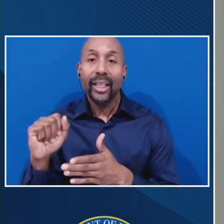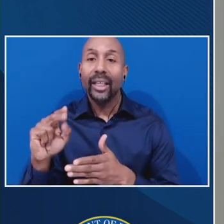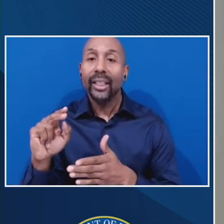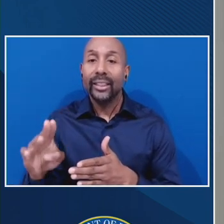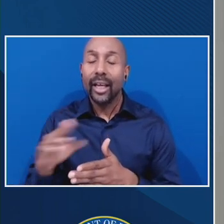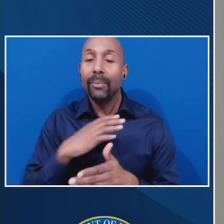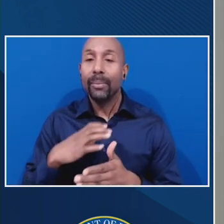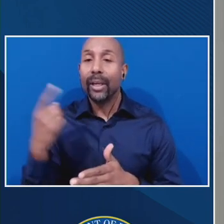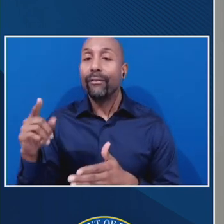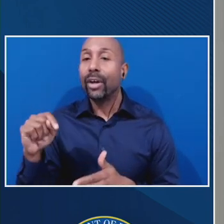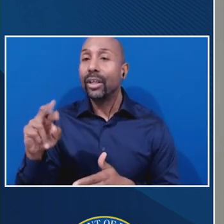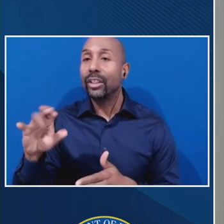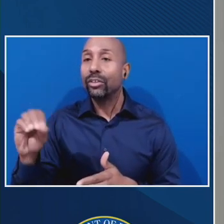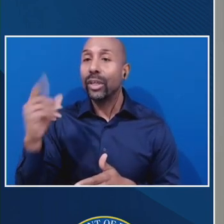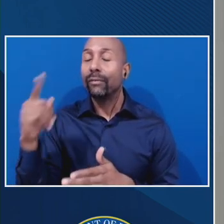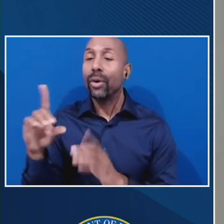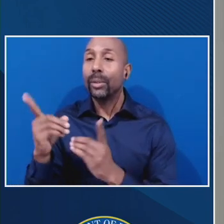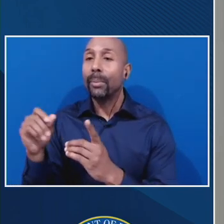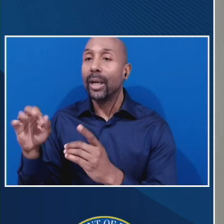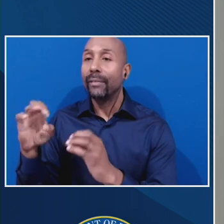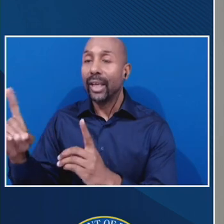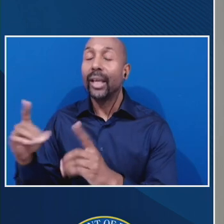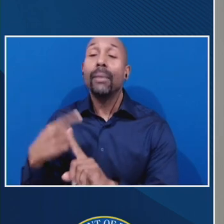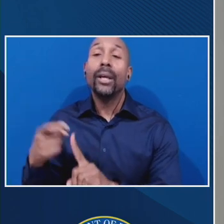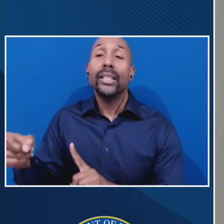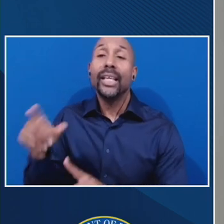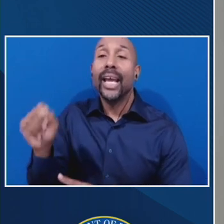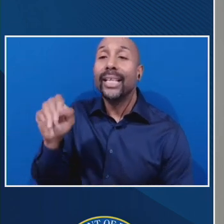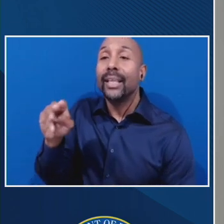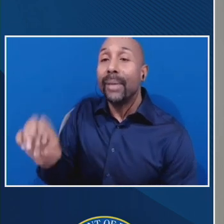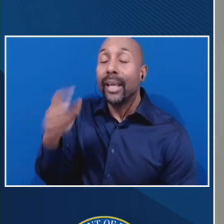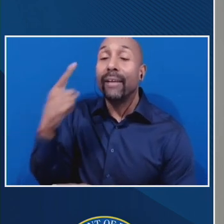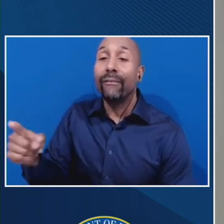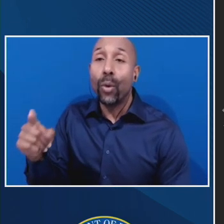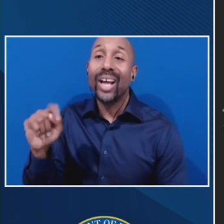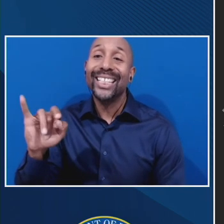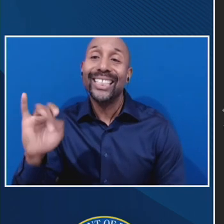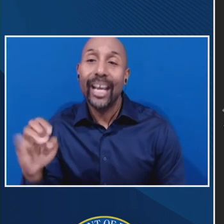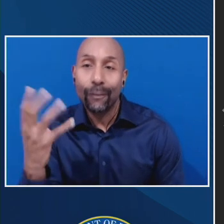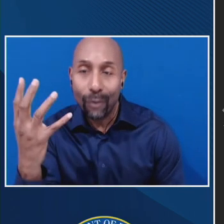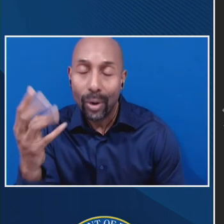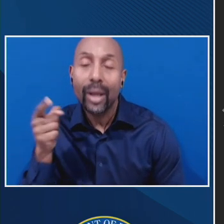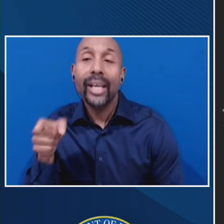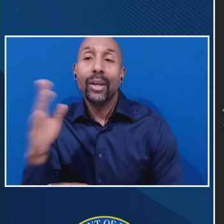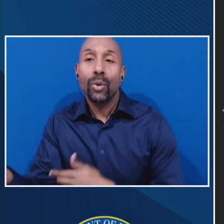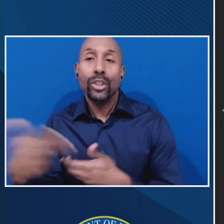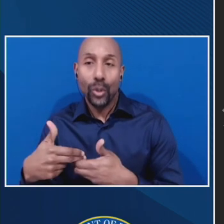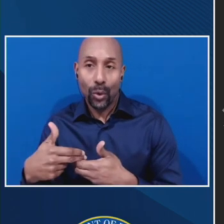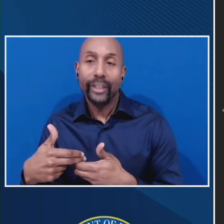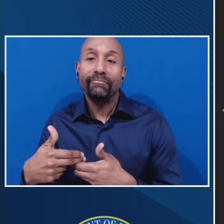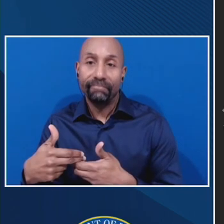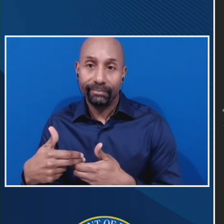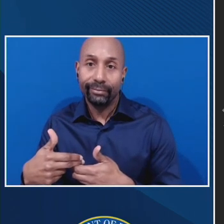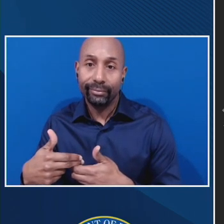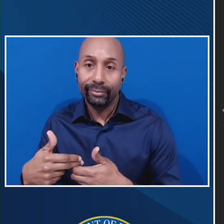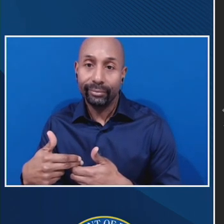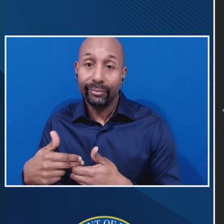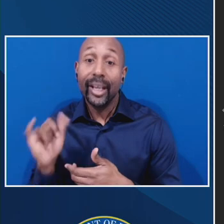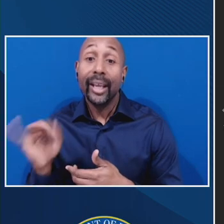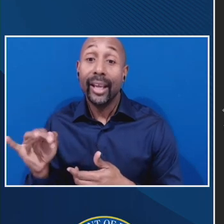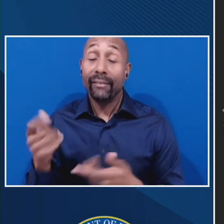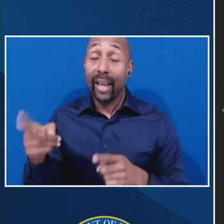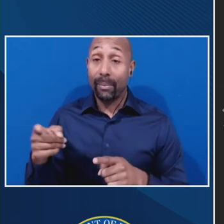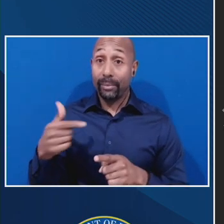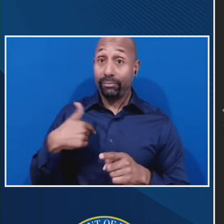also our subject matter expert for Return of Title IV. He's going to join us at the table, and just in case I have any problems